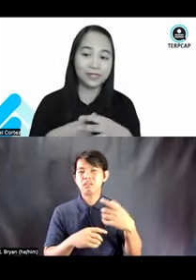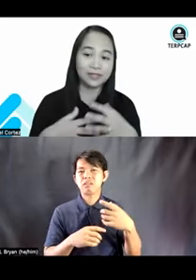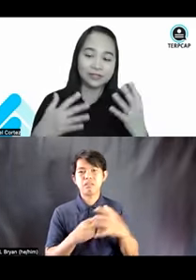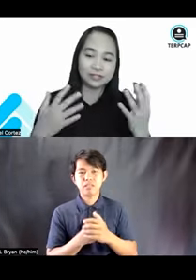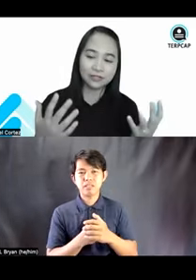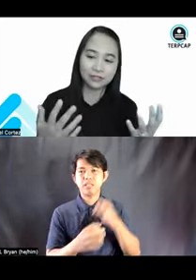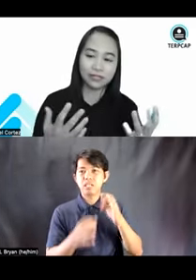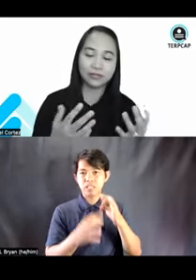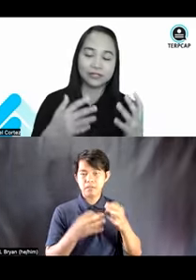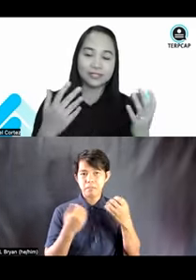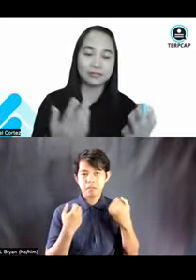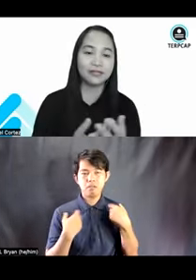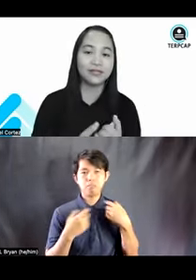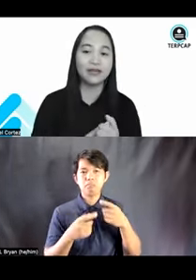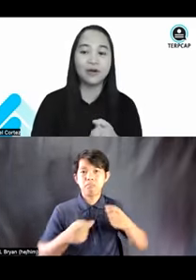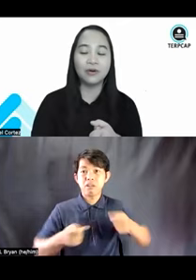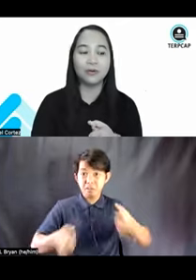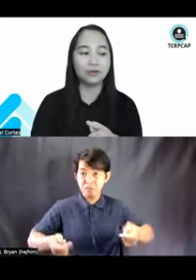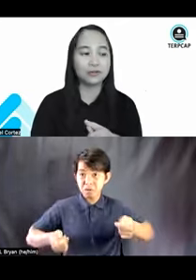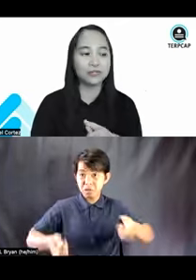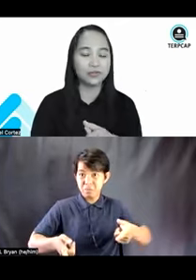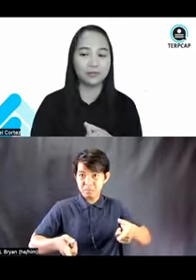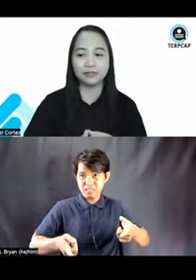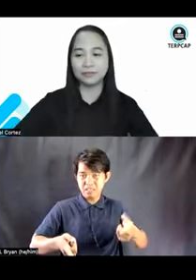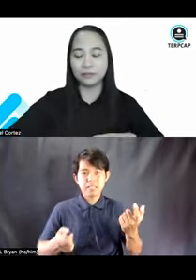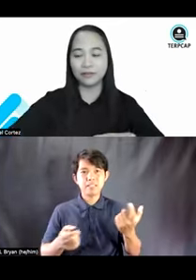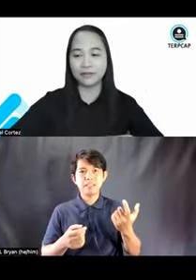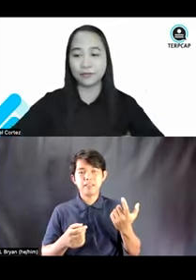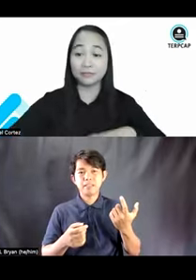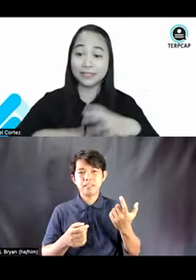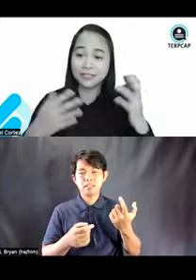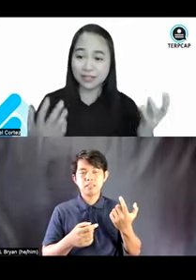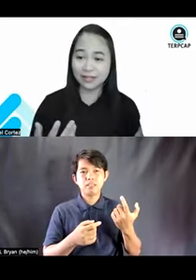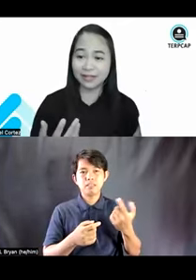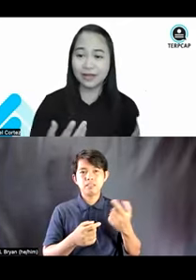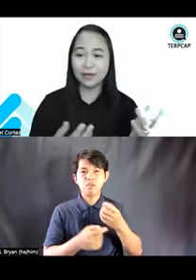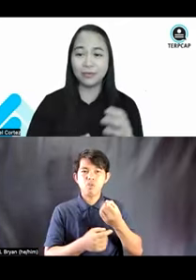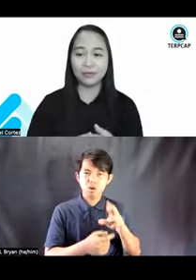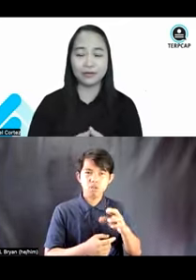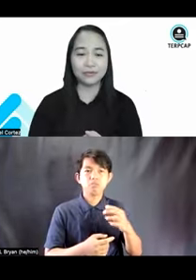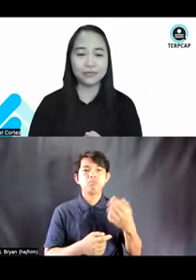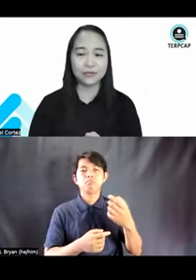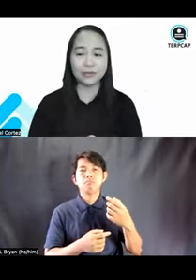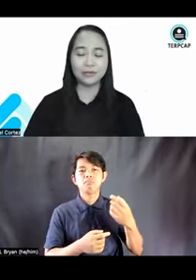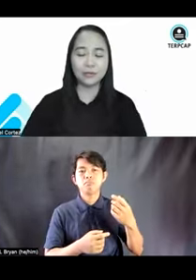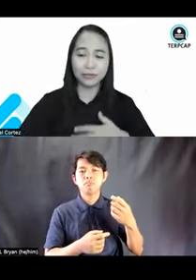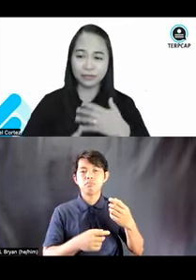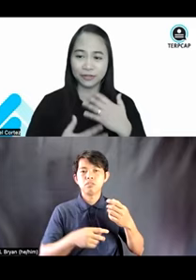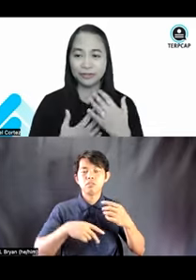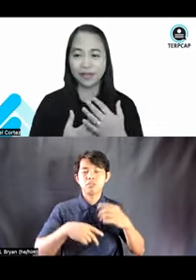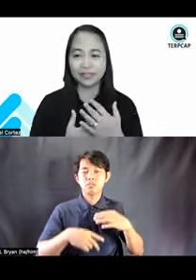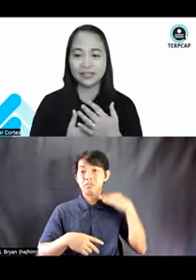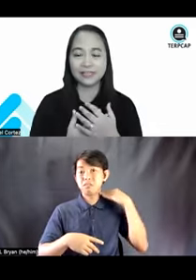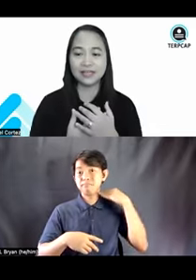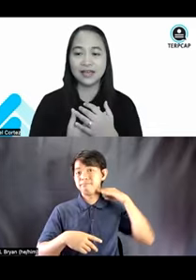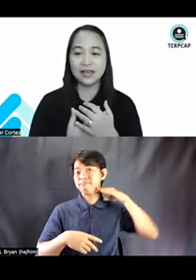orthopedic condition or disability or those who have quadriplegia or those who can no longer move